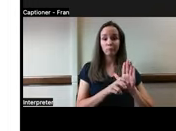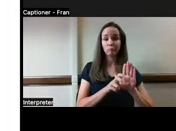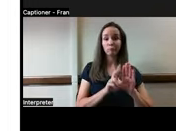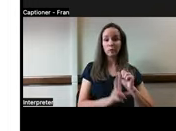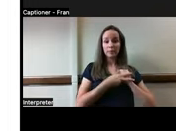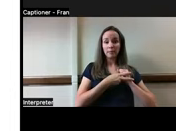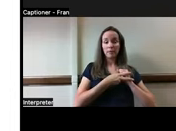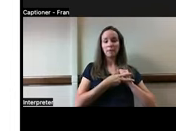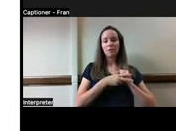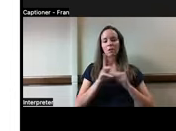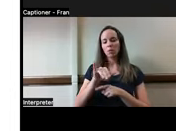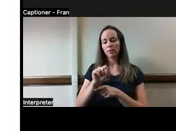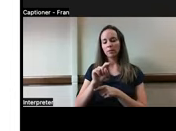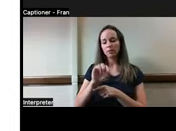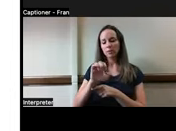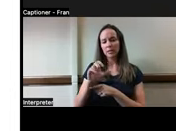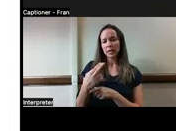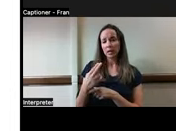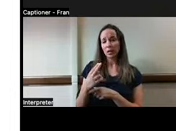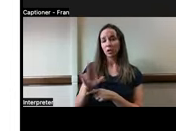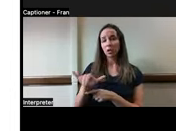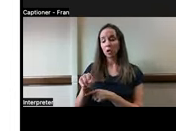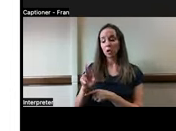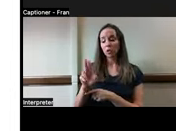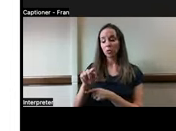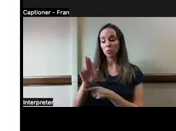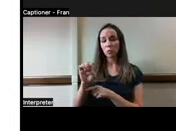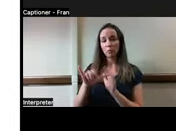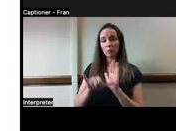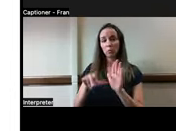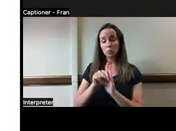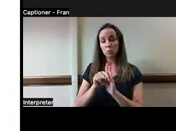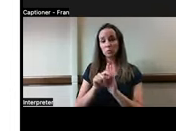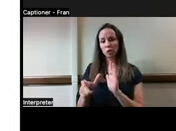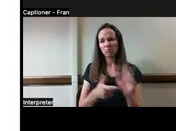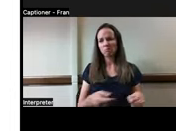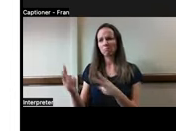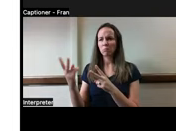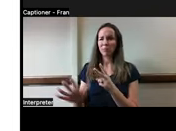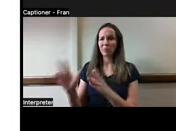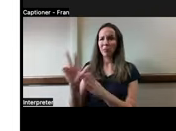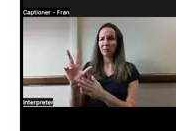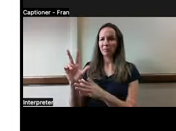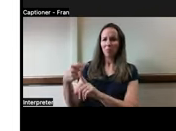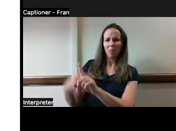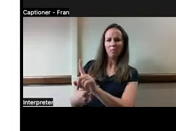usually within about a month, and a link to the handouts will also be included in the survey.